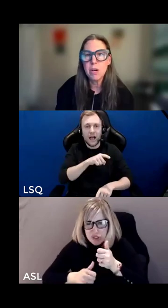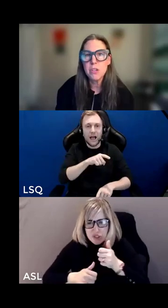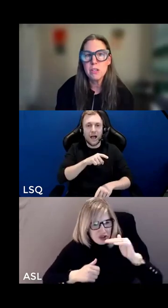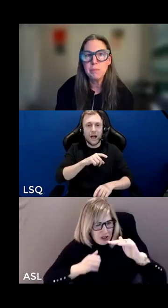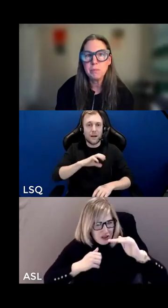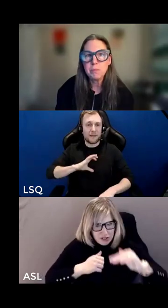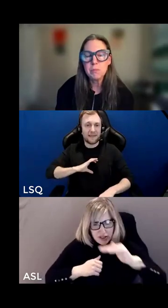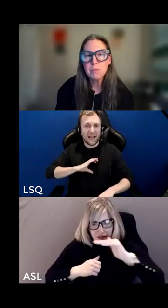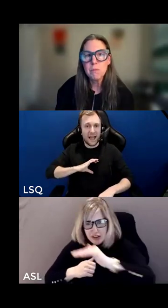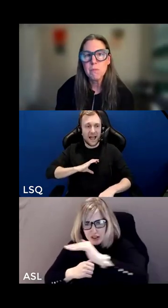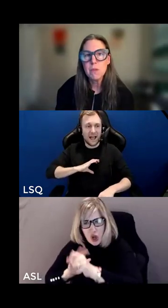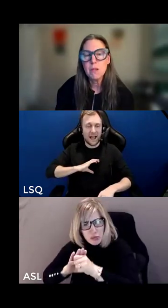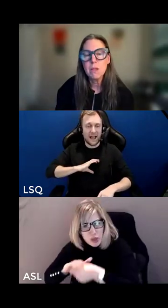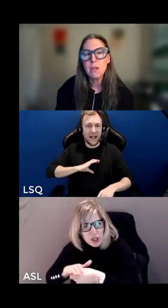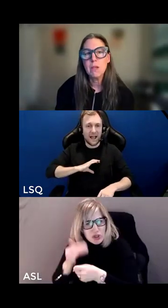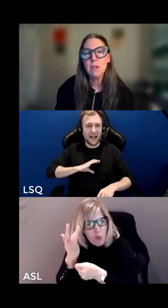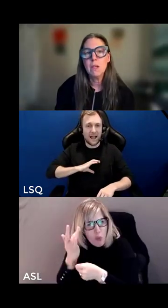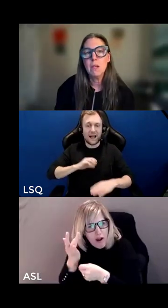of oppression